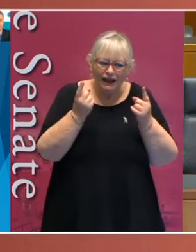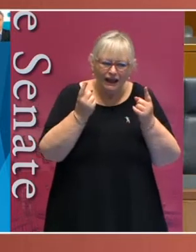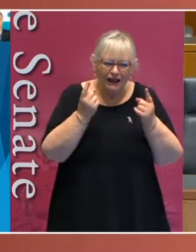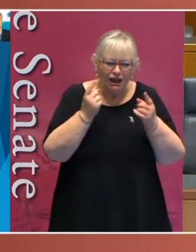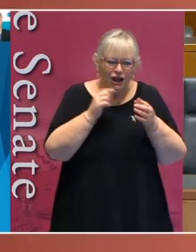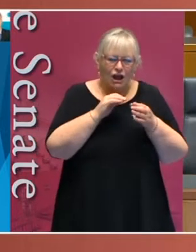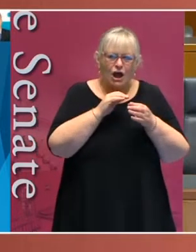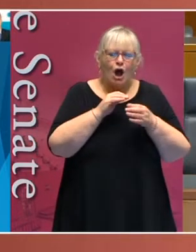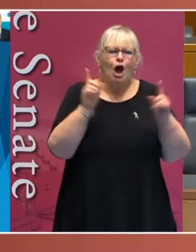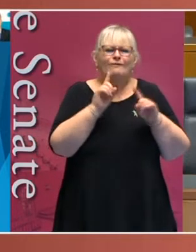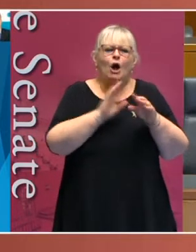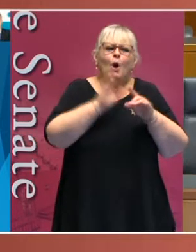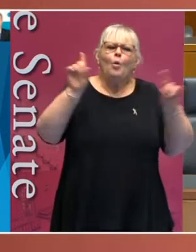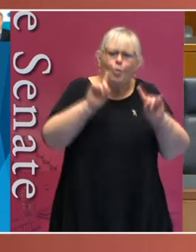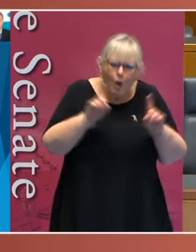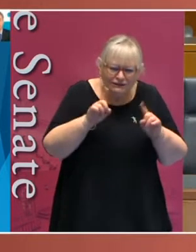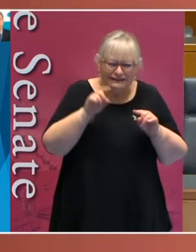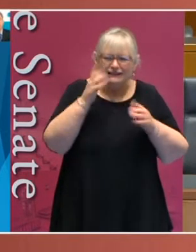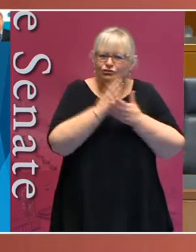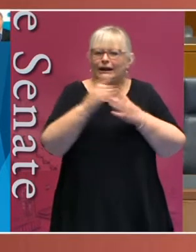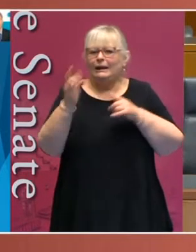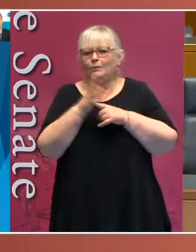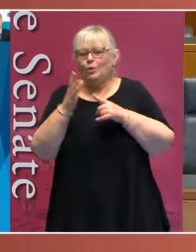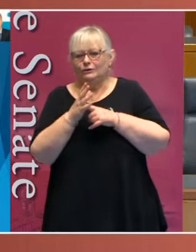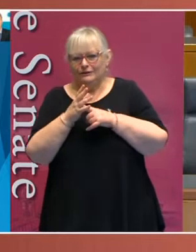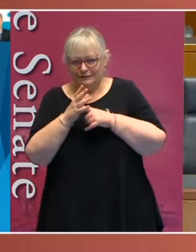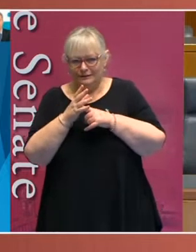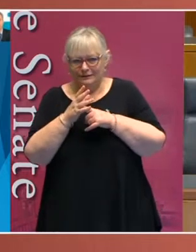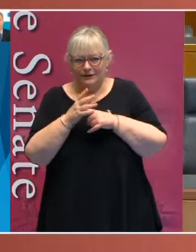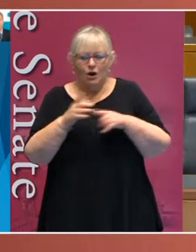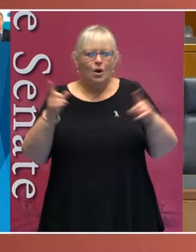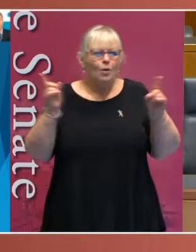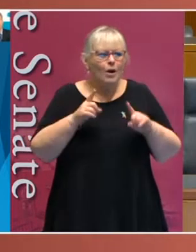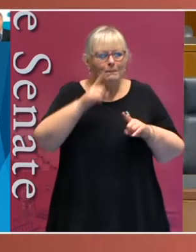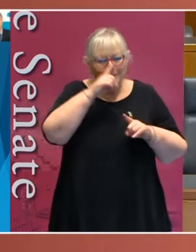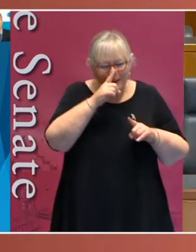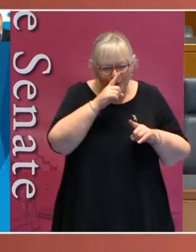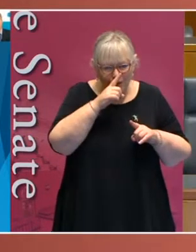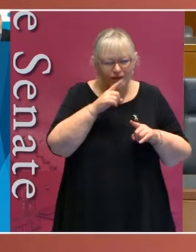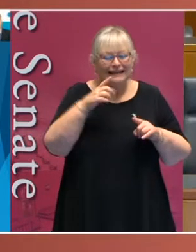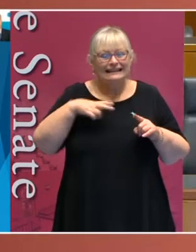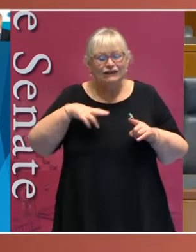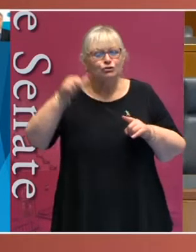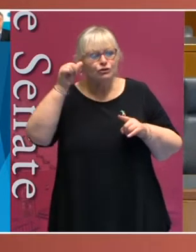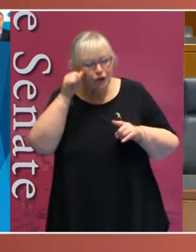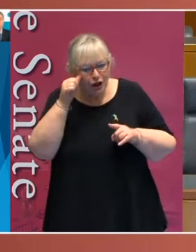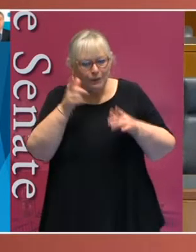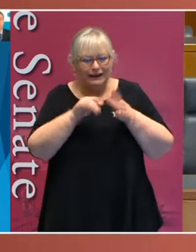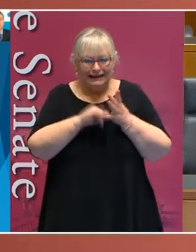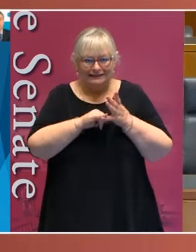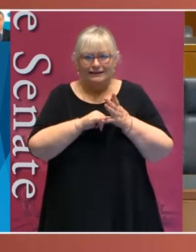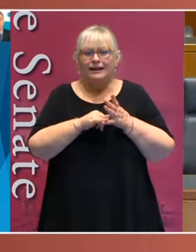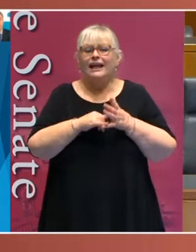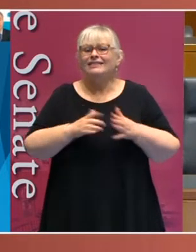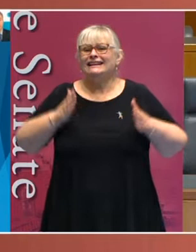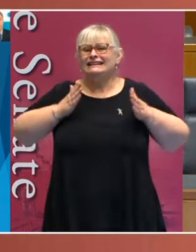equally important and in particular, what people need to be made aware of is the human rights